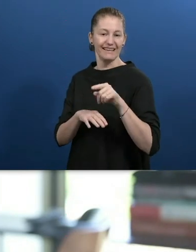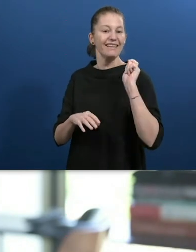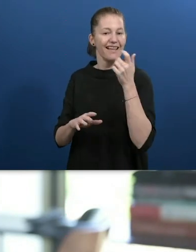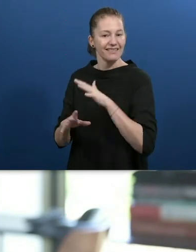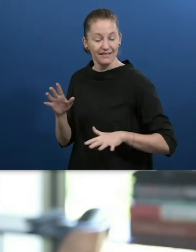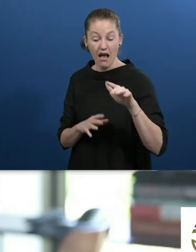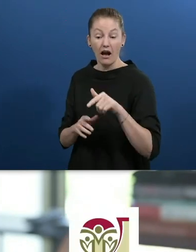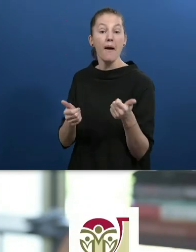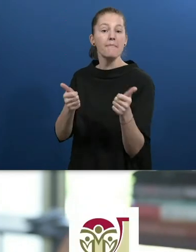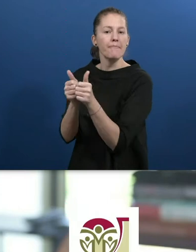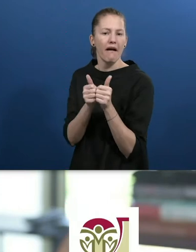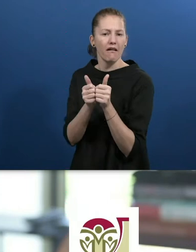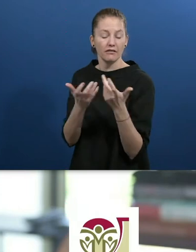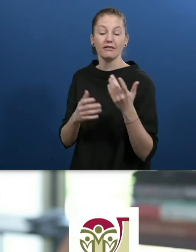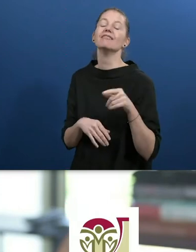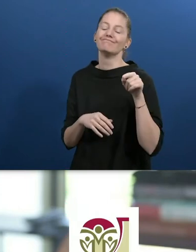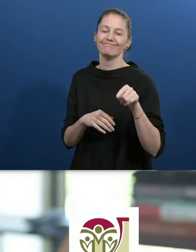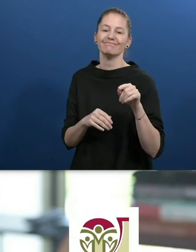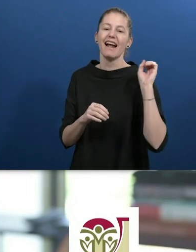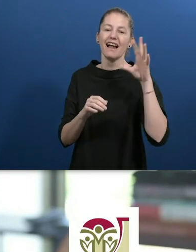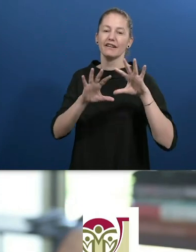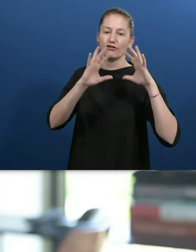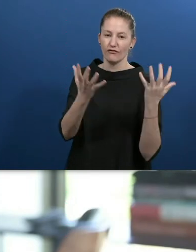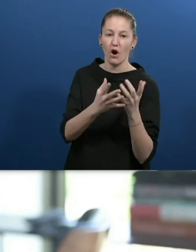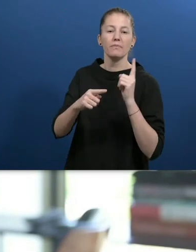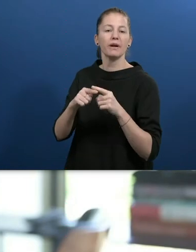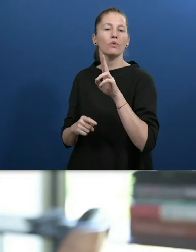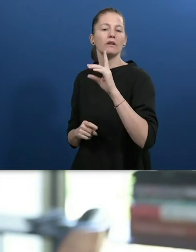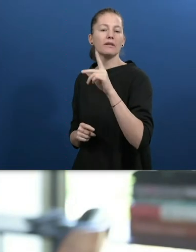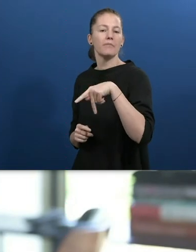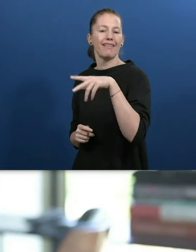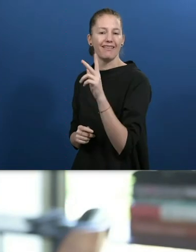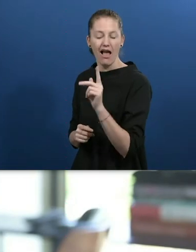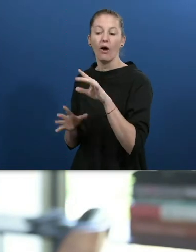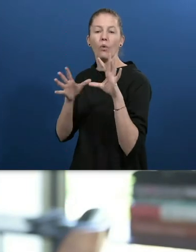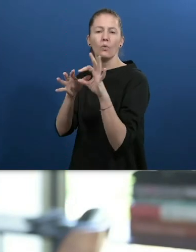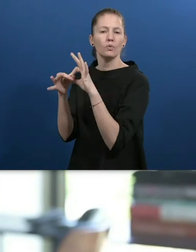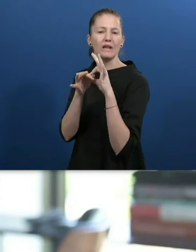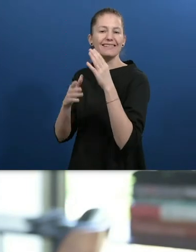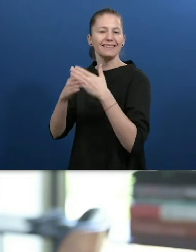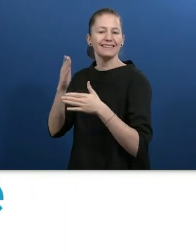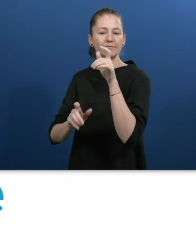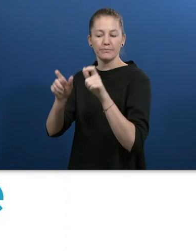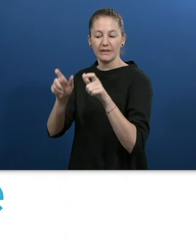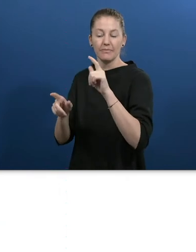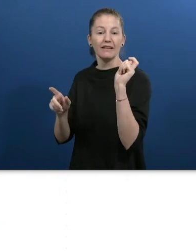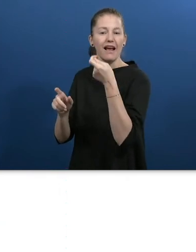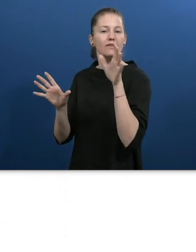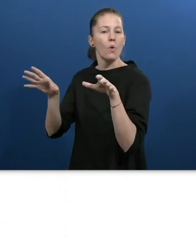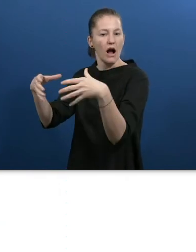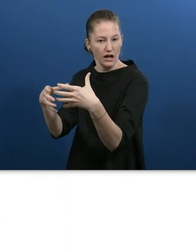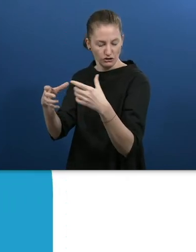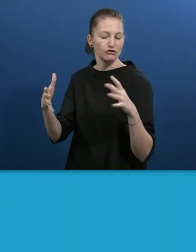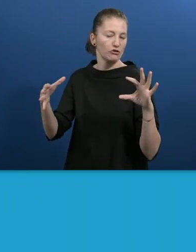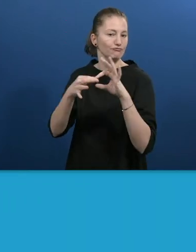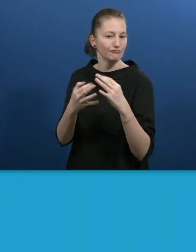UDPK, United Disabled Persons of Kenya Organization. I'm responsible for the launch of the online platform and